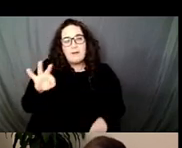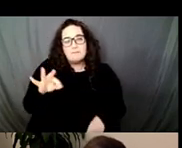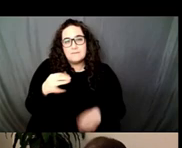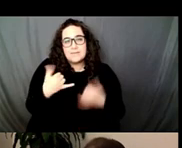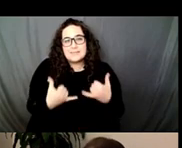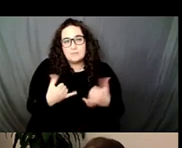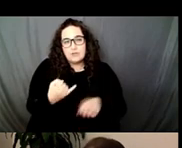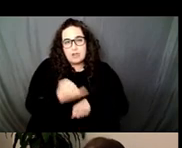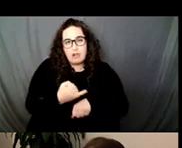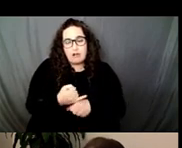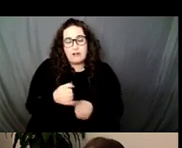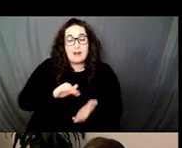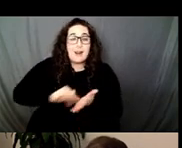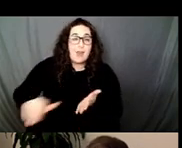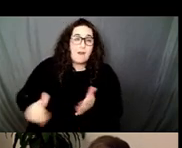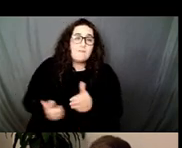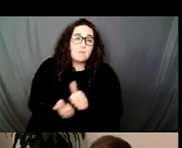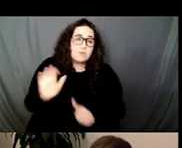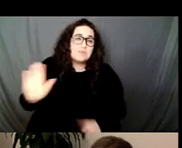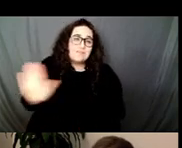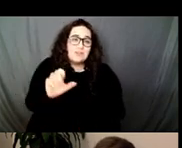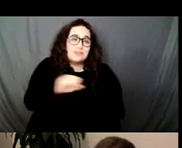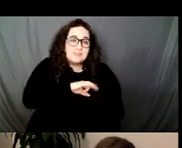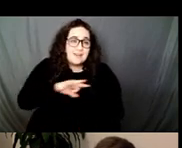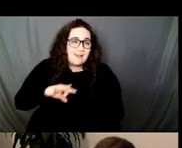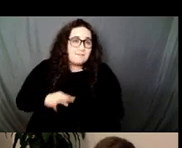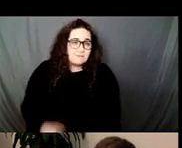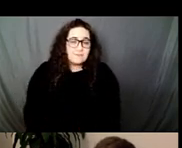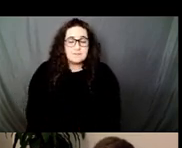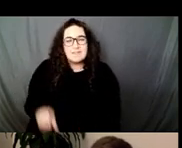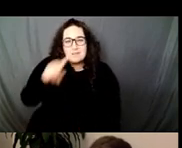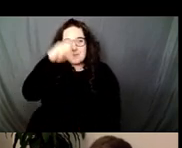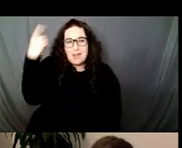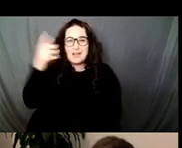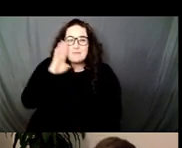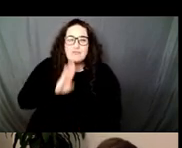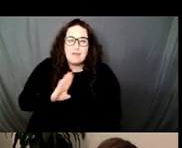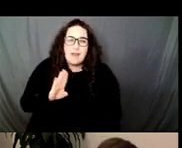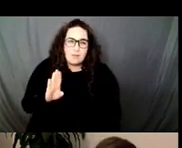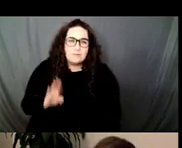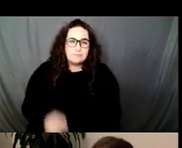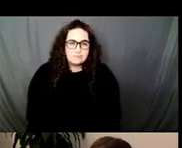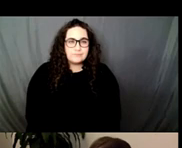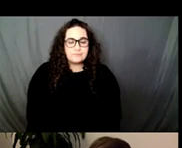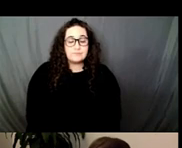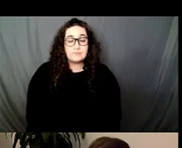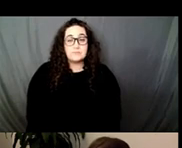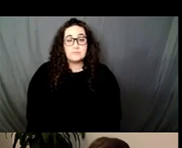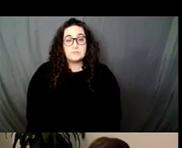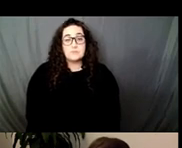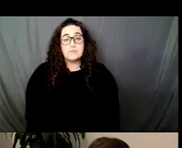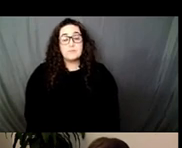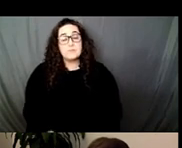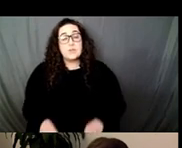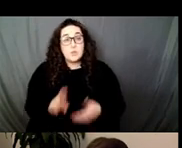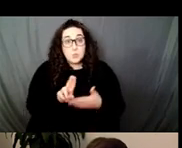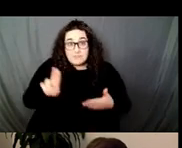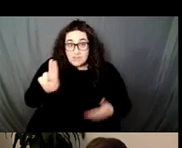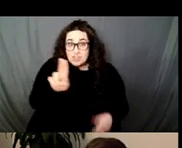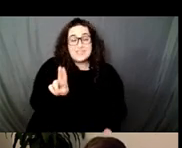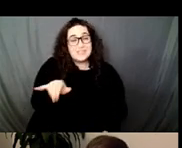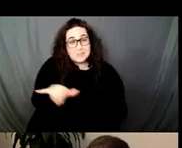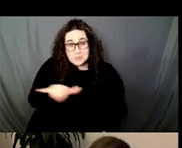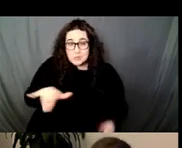much of which was precarious and contingent black and brown labor. Northwestern University similarly furloughed much of its racialized and immigrant